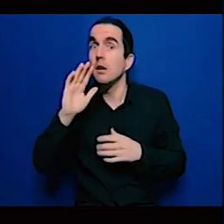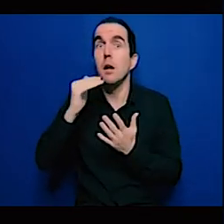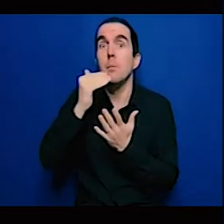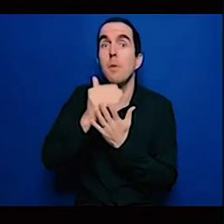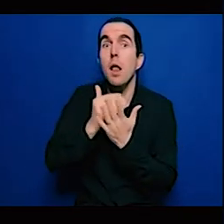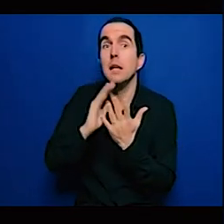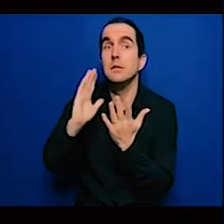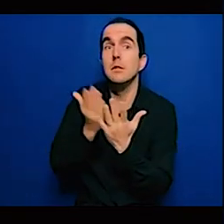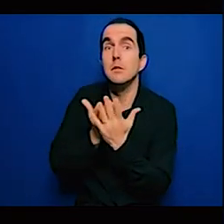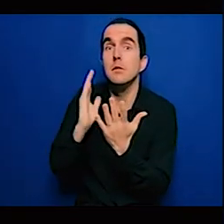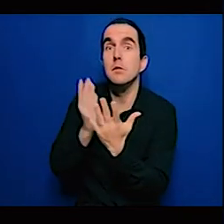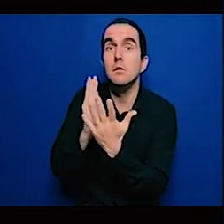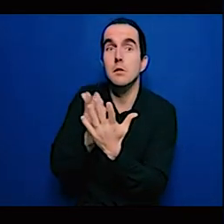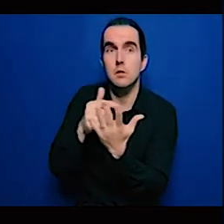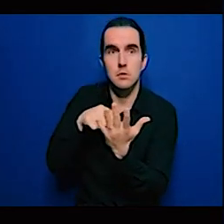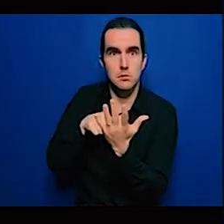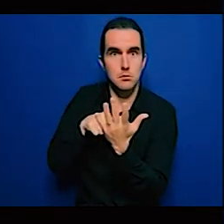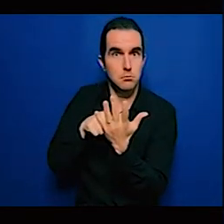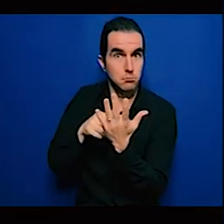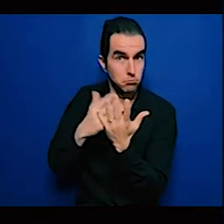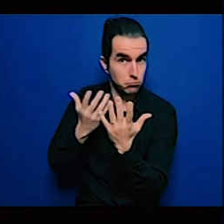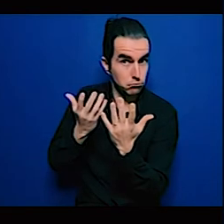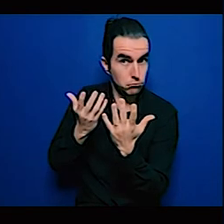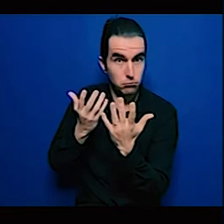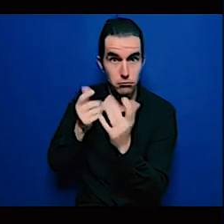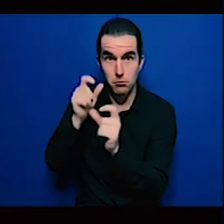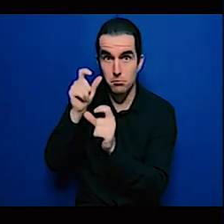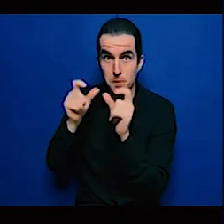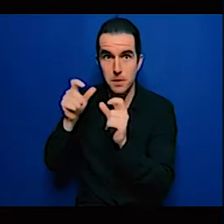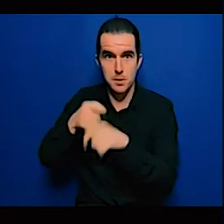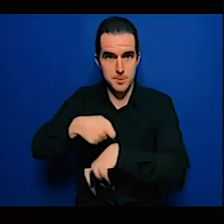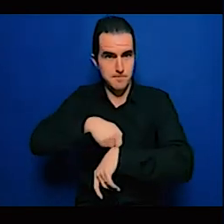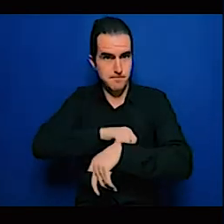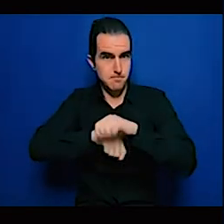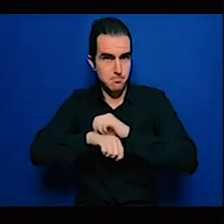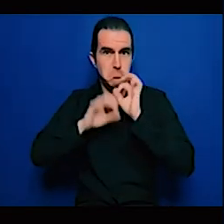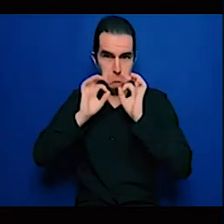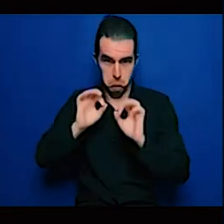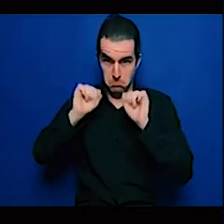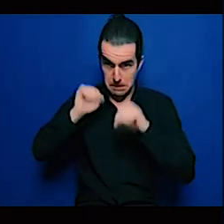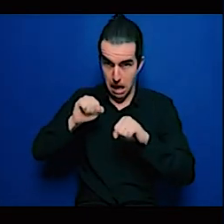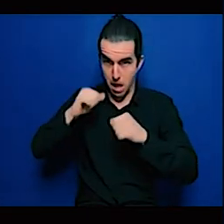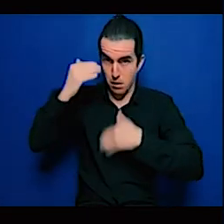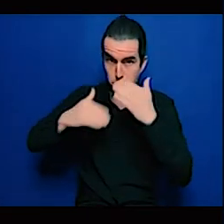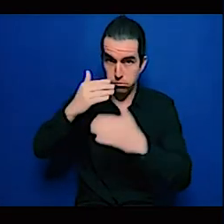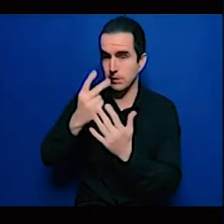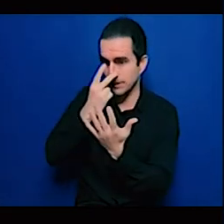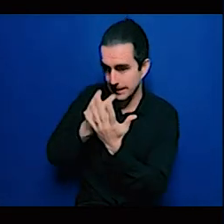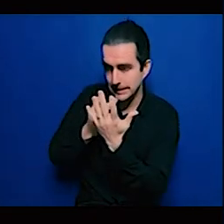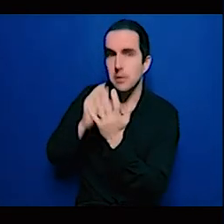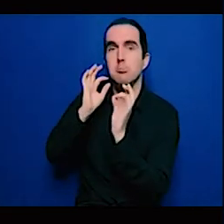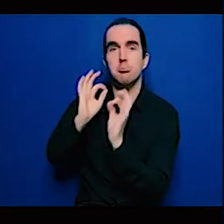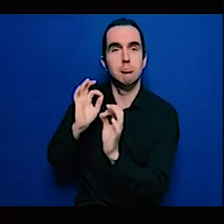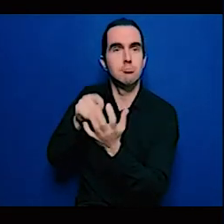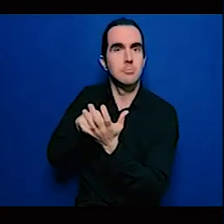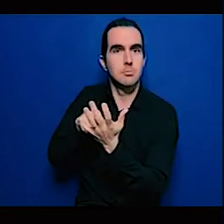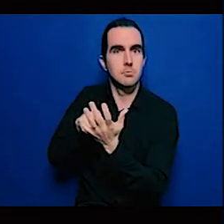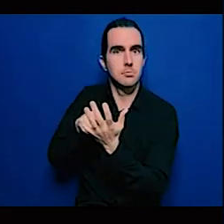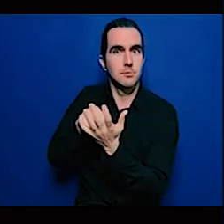side we actually don't know what it is so you know this is literally and I'll be very honest this is the first